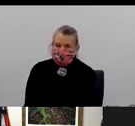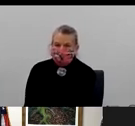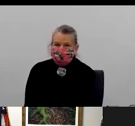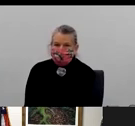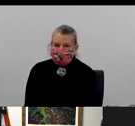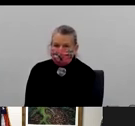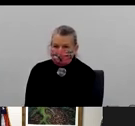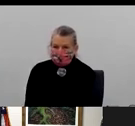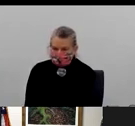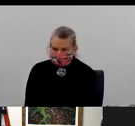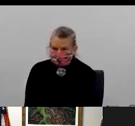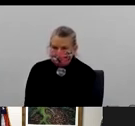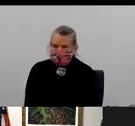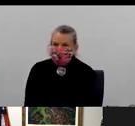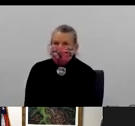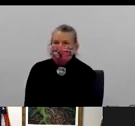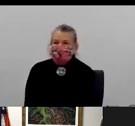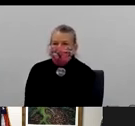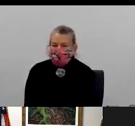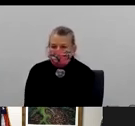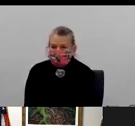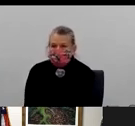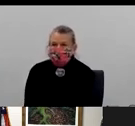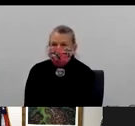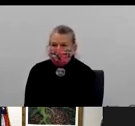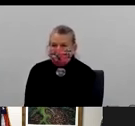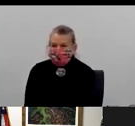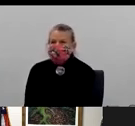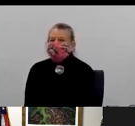out in the wild and making that false, um, negative prediction.